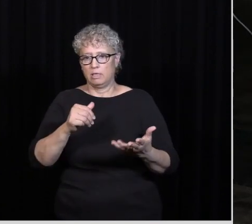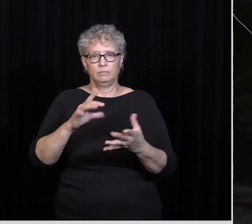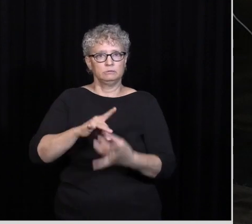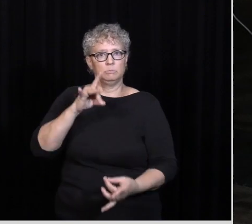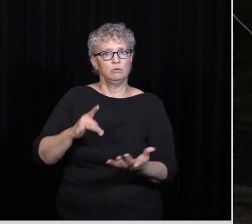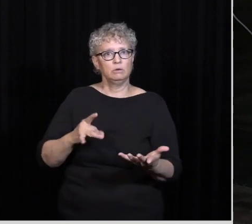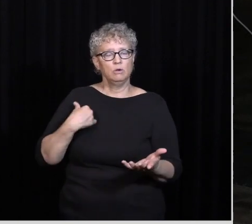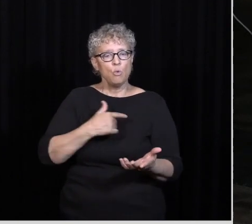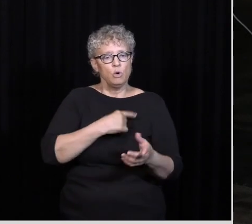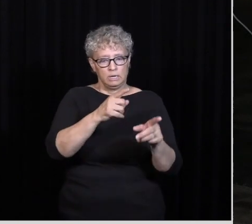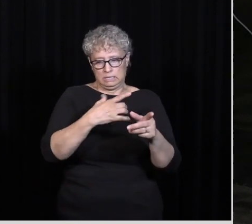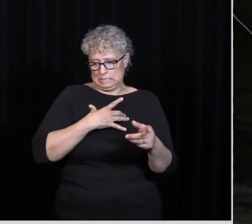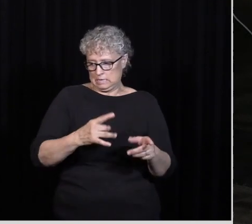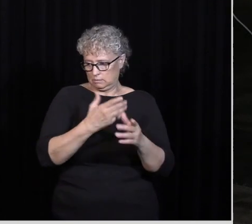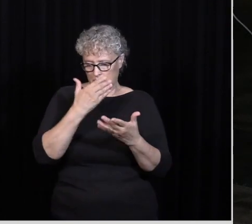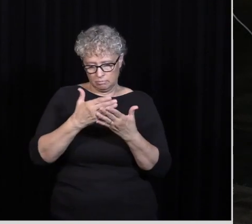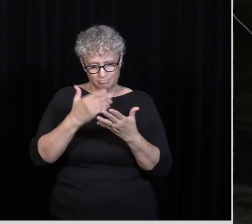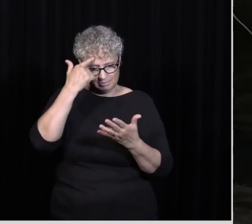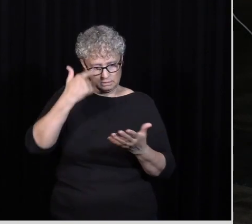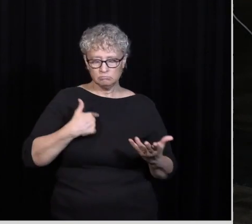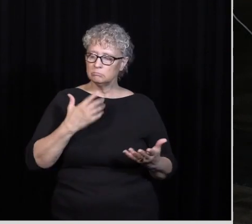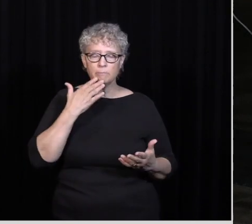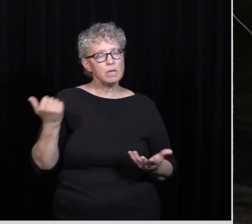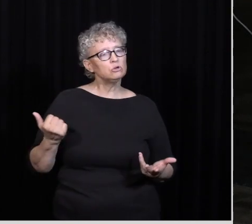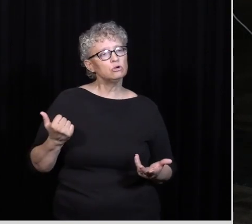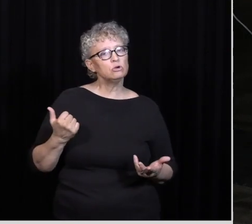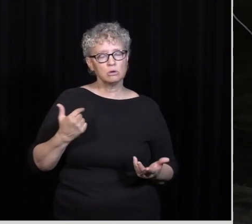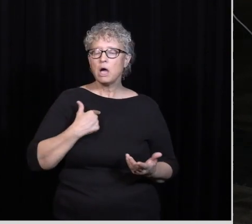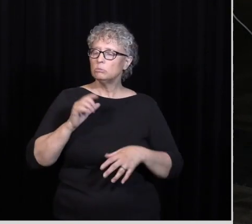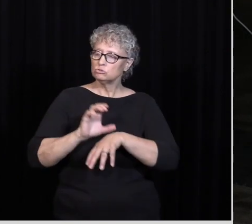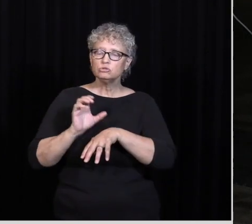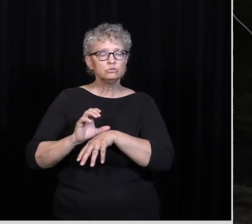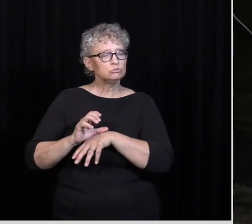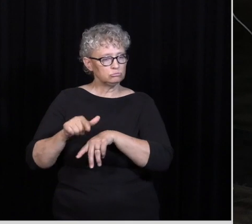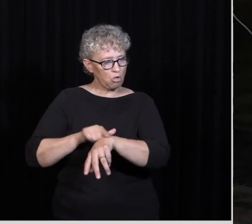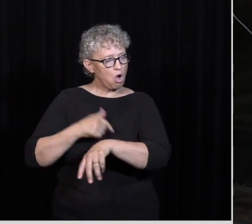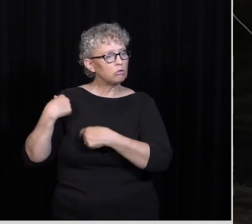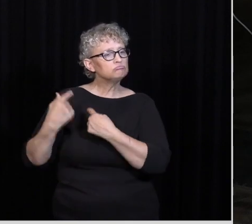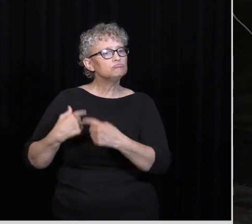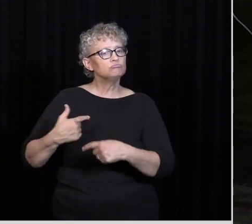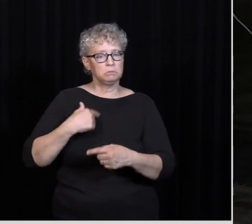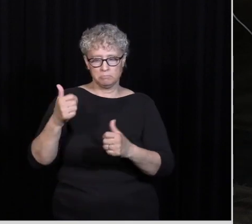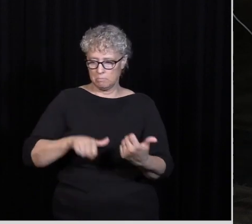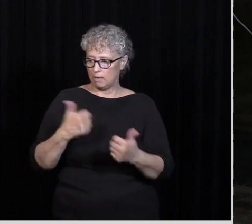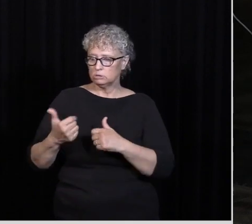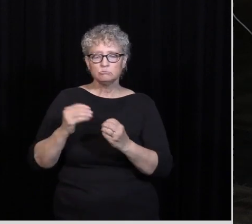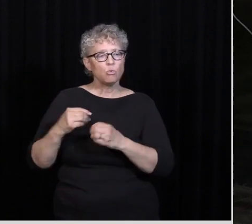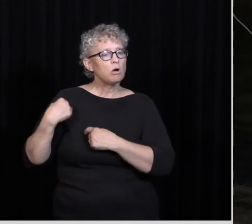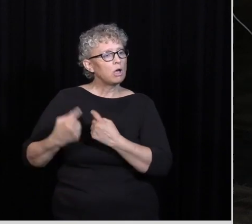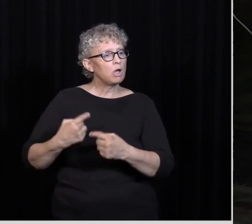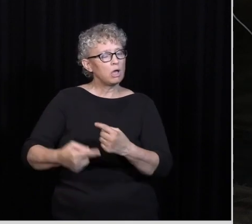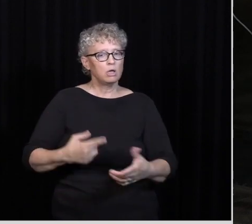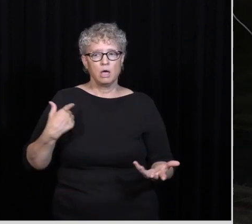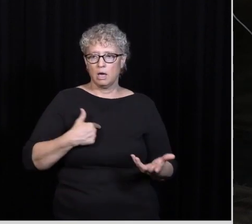maybe That That we're Better because We've been In church Longer Or we've been Baptist longer Or we